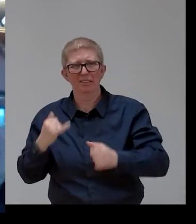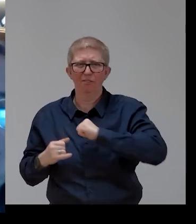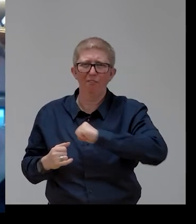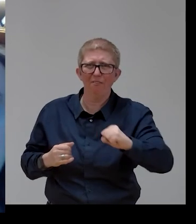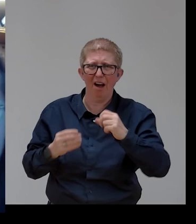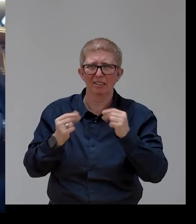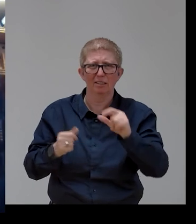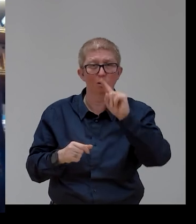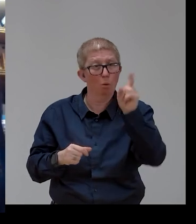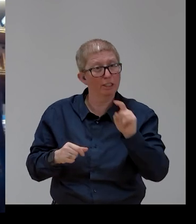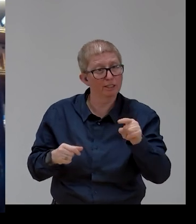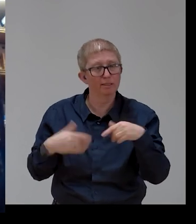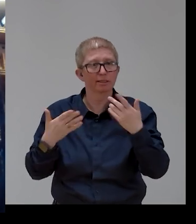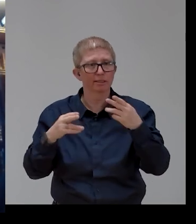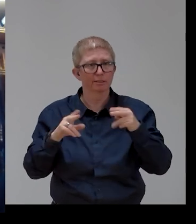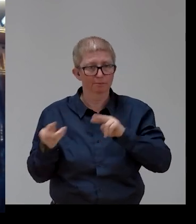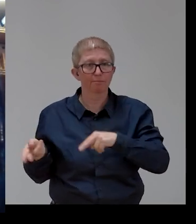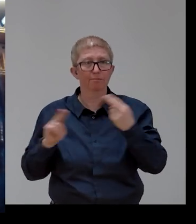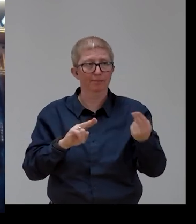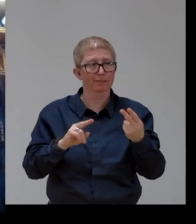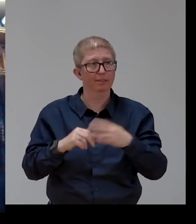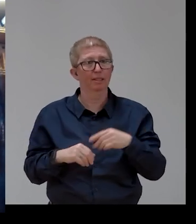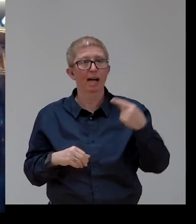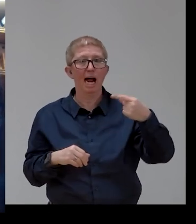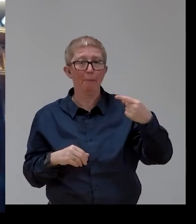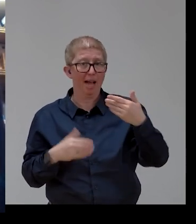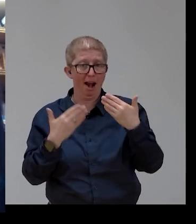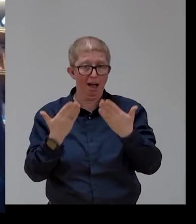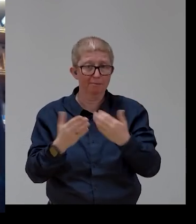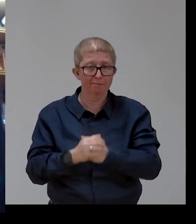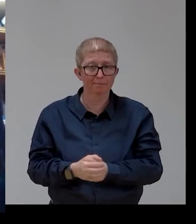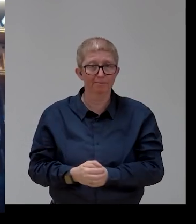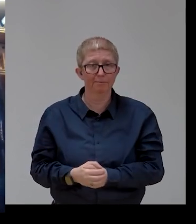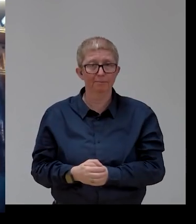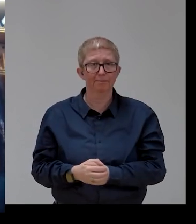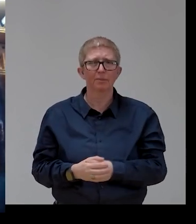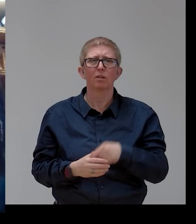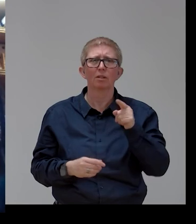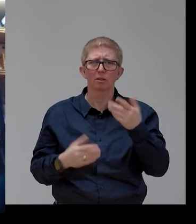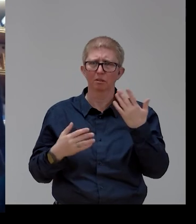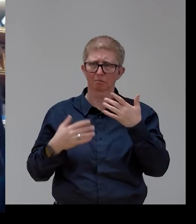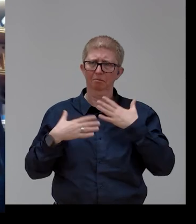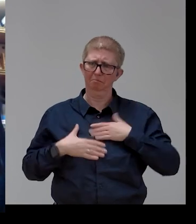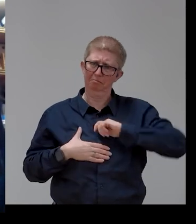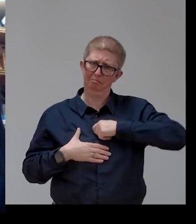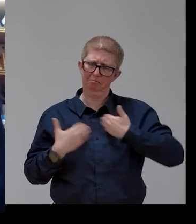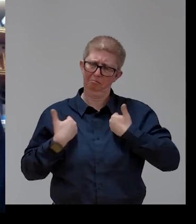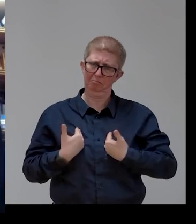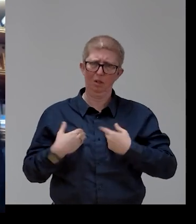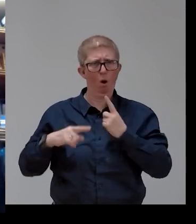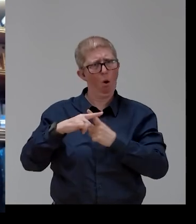rapporteur. Gerard, are you optimistic? Is there hope? Or will we have to